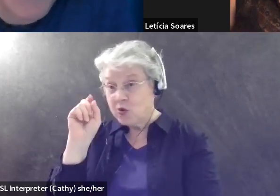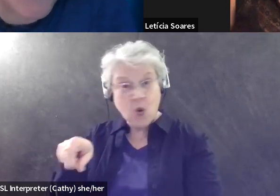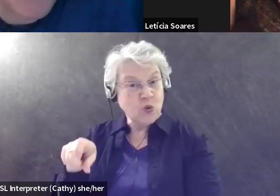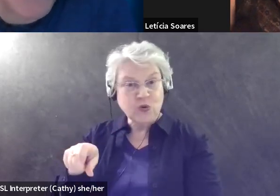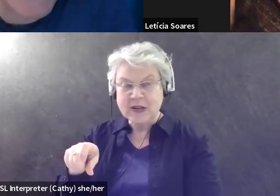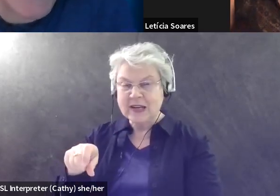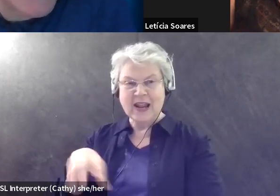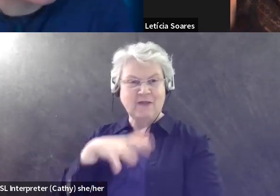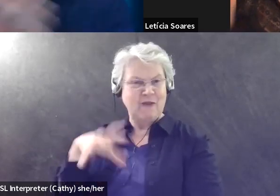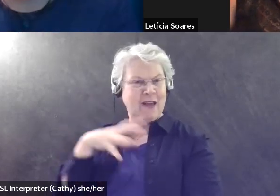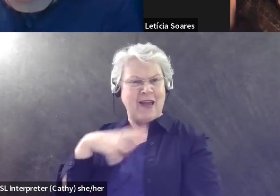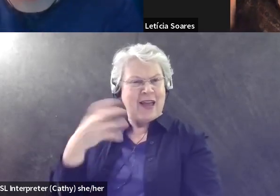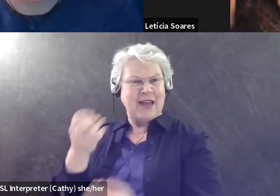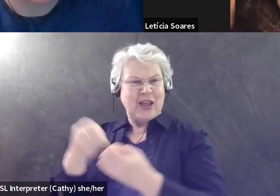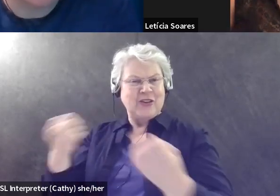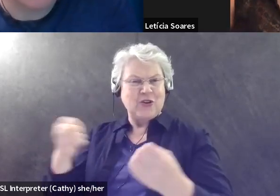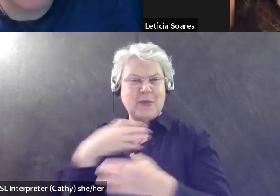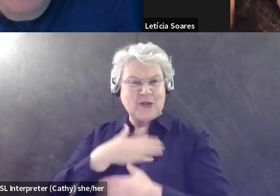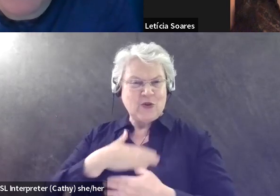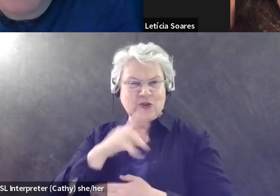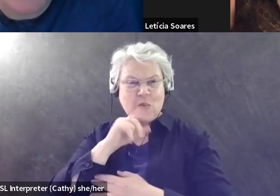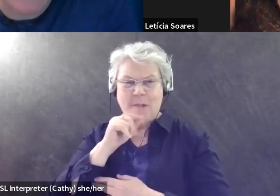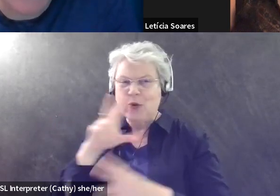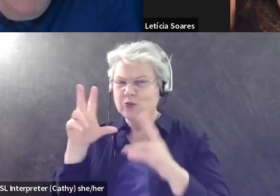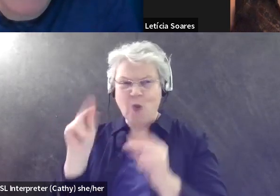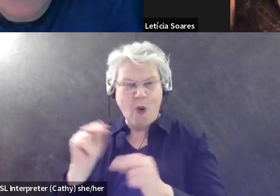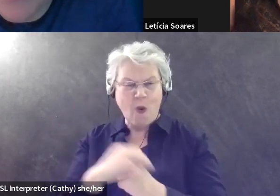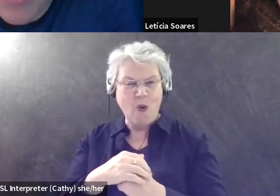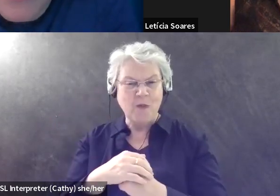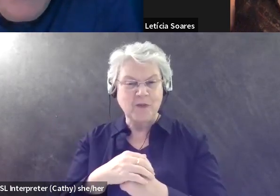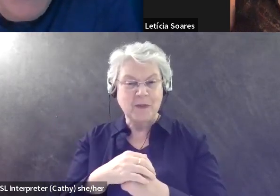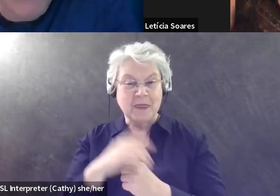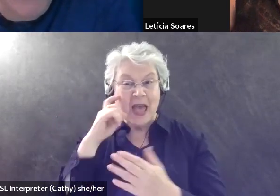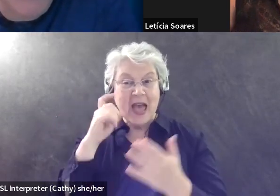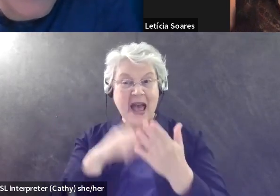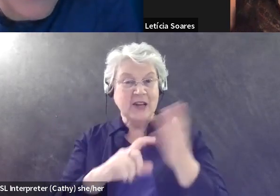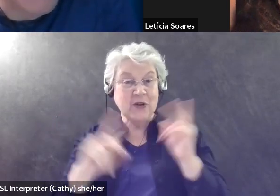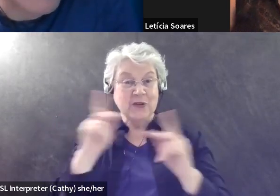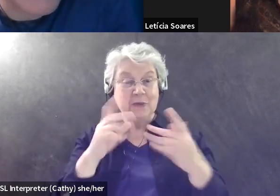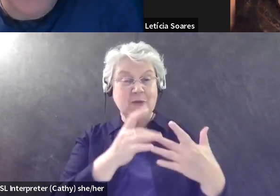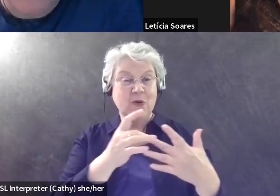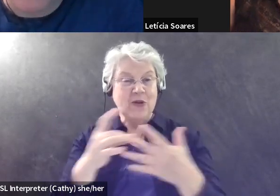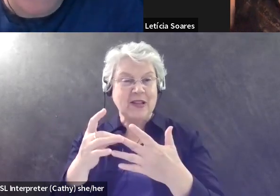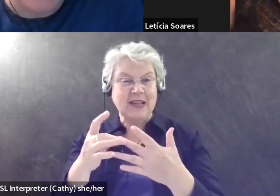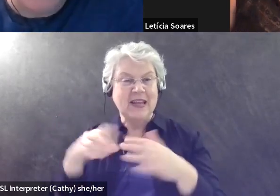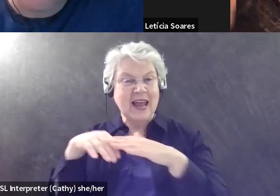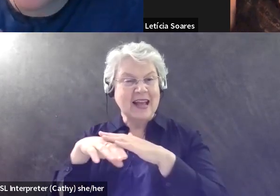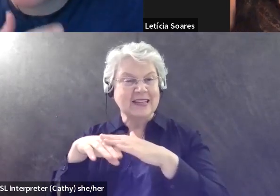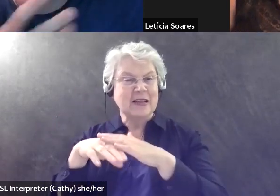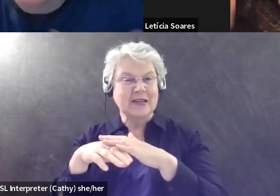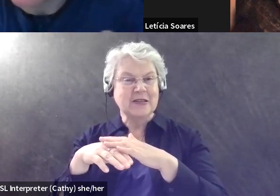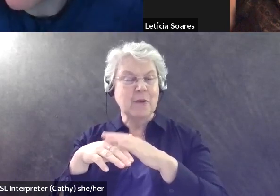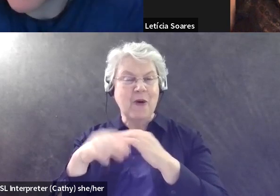birder or to enjoy birds. And that's something I saw that there are a few folks here leading accessible outings and so on. And I saw it in the chat.